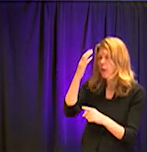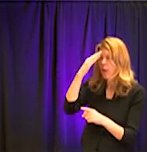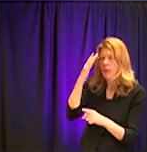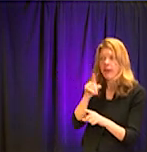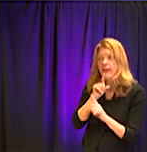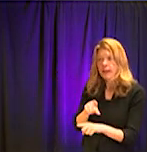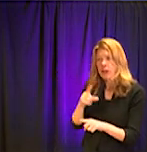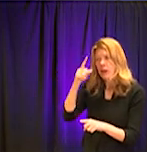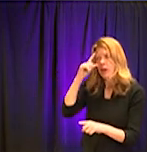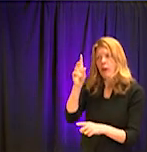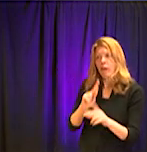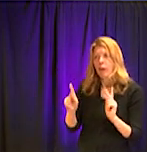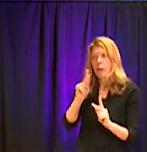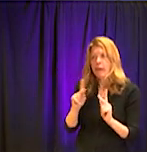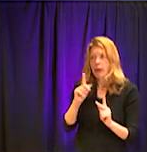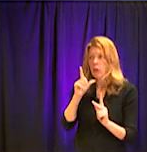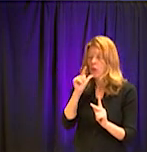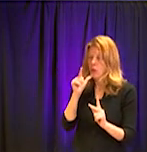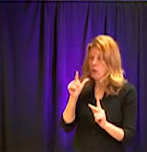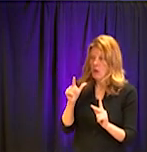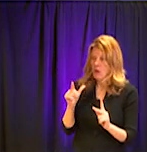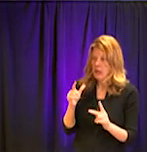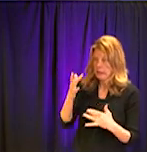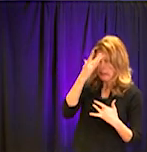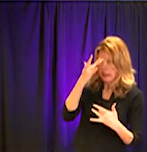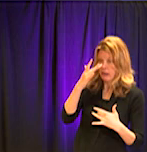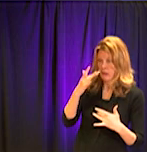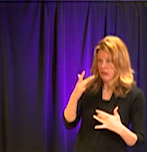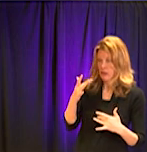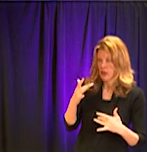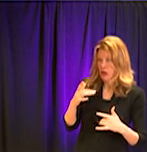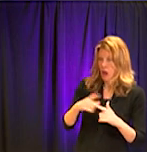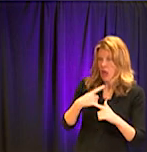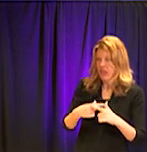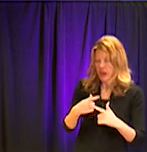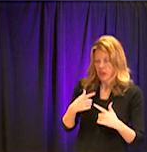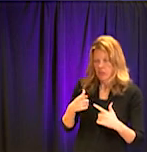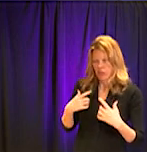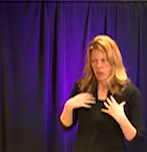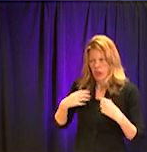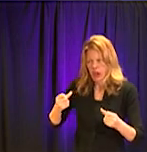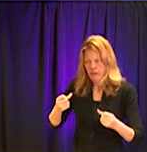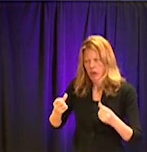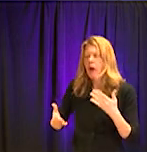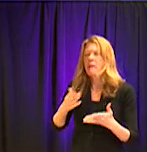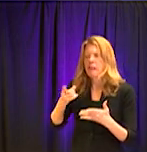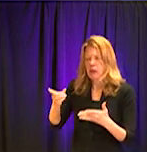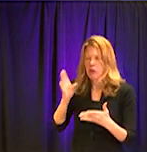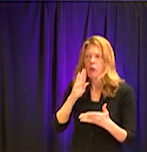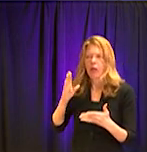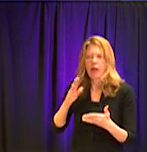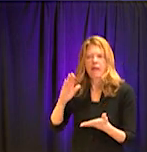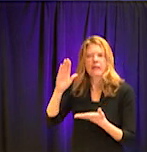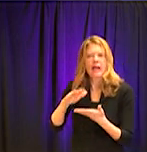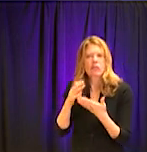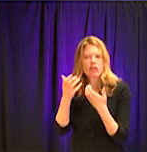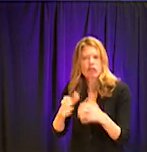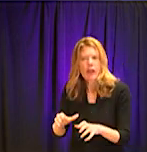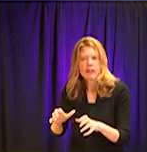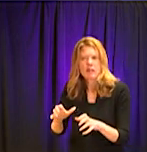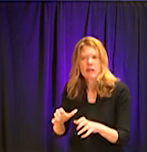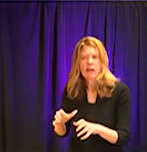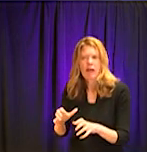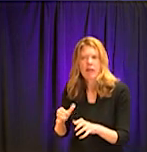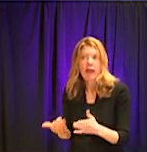from P for people that recover from the virus, that you'll have had some immune response to the virus. Um, the expectation